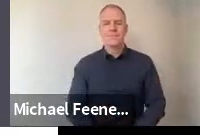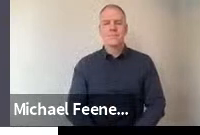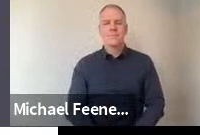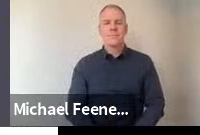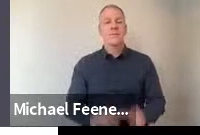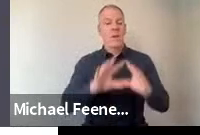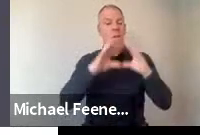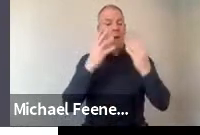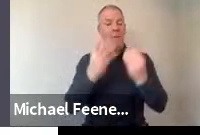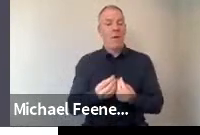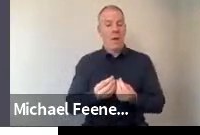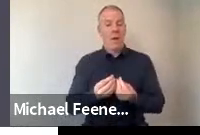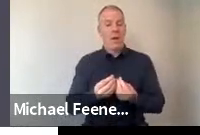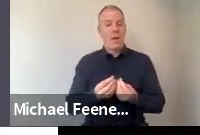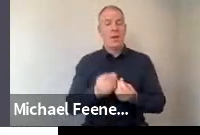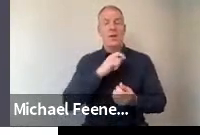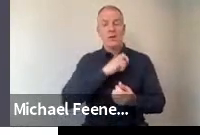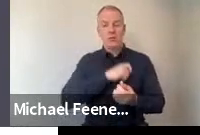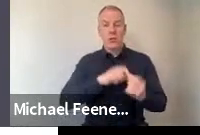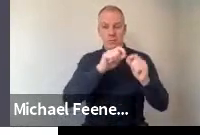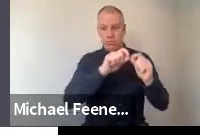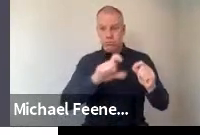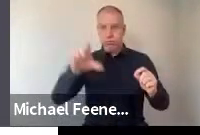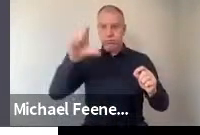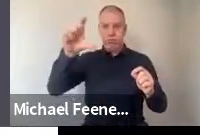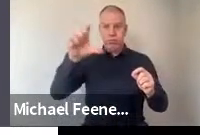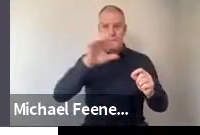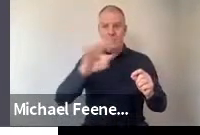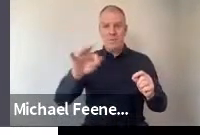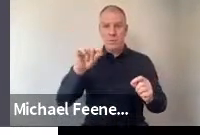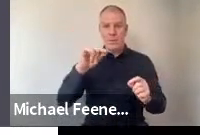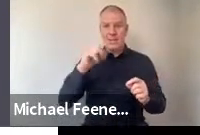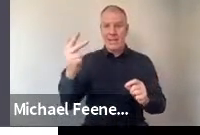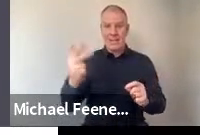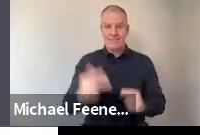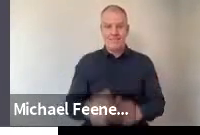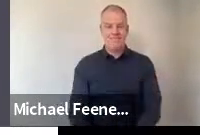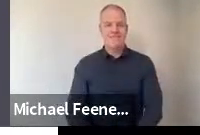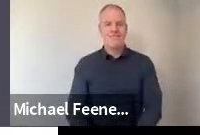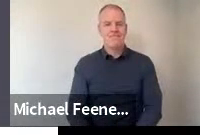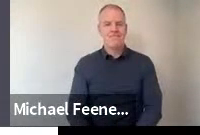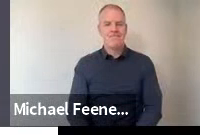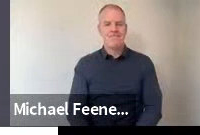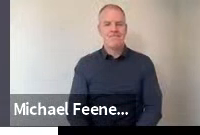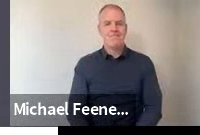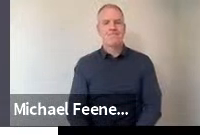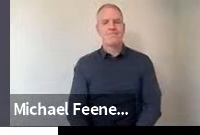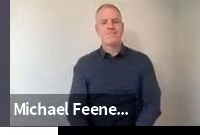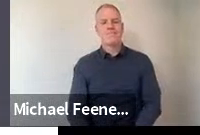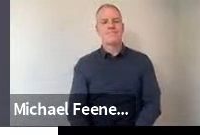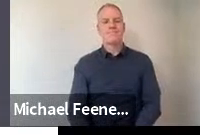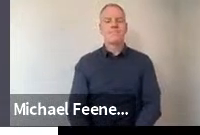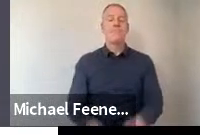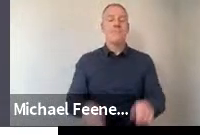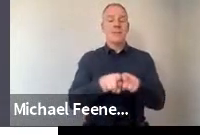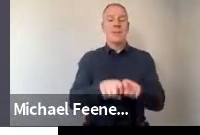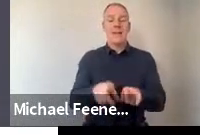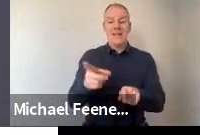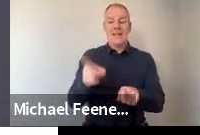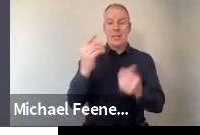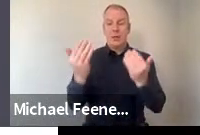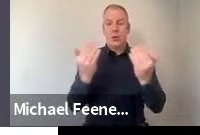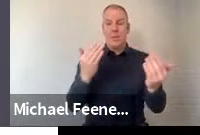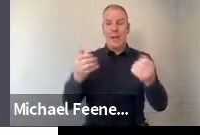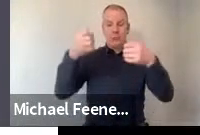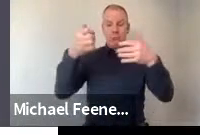overall, the level of trust had increased since 2018. Now, we also were able to compare the